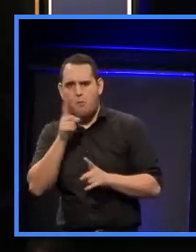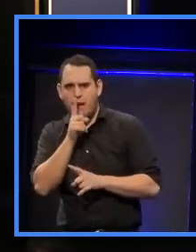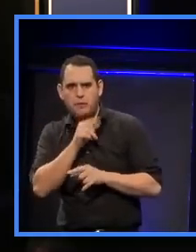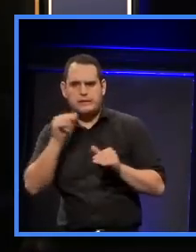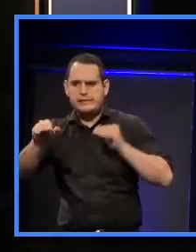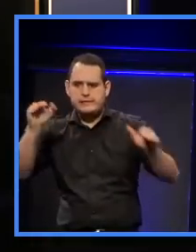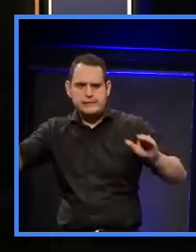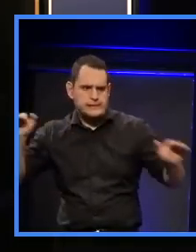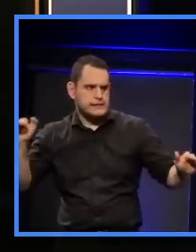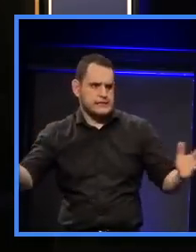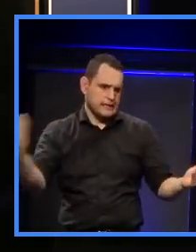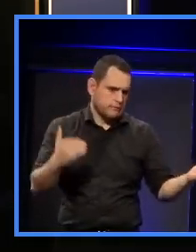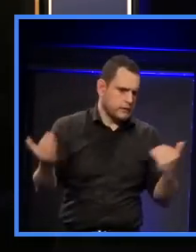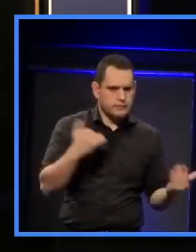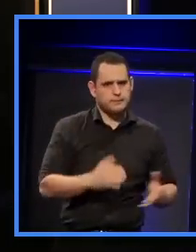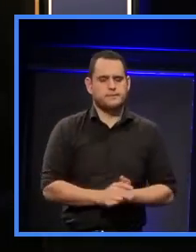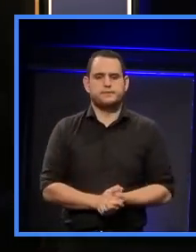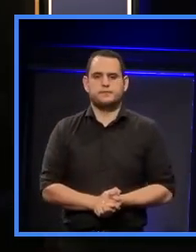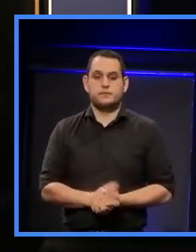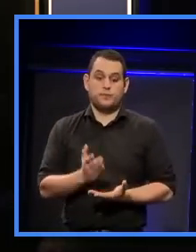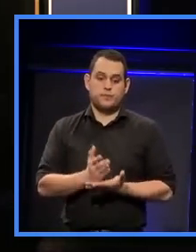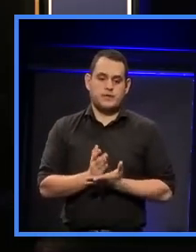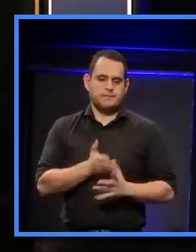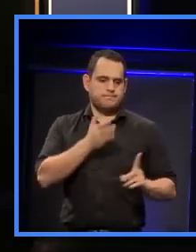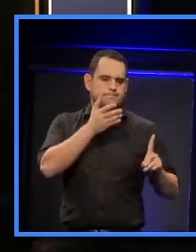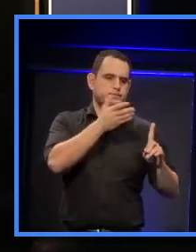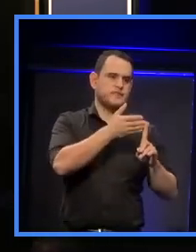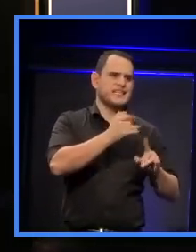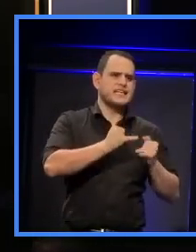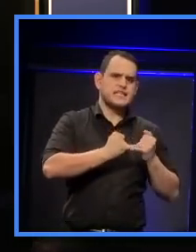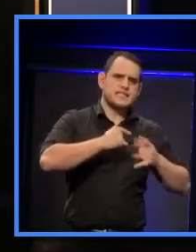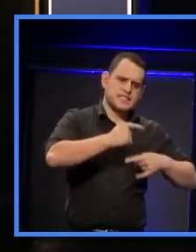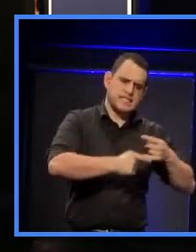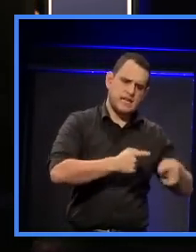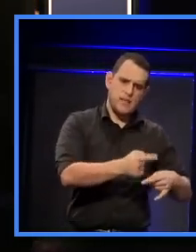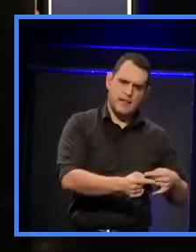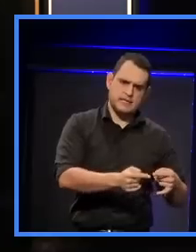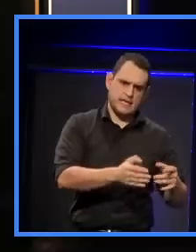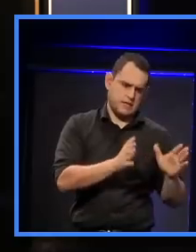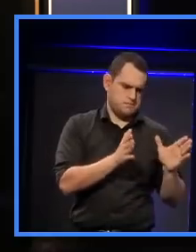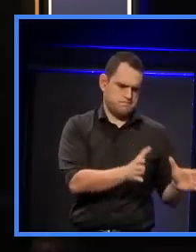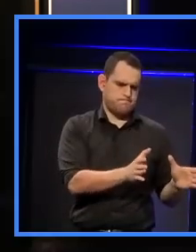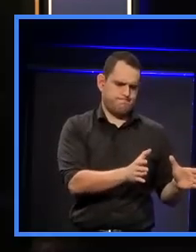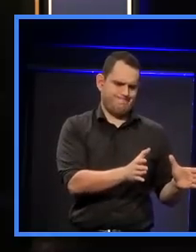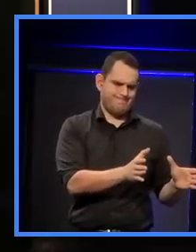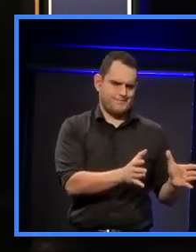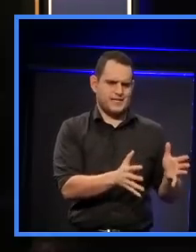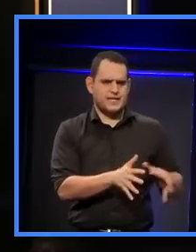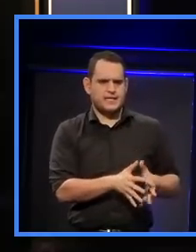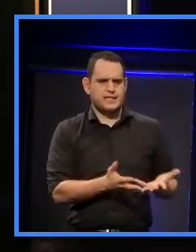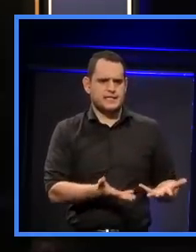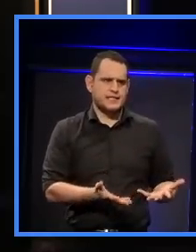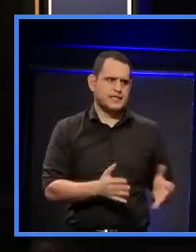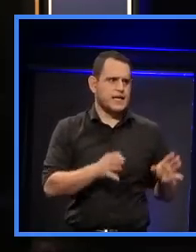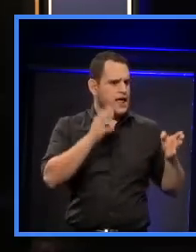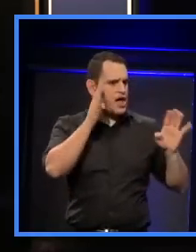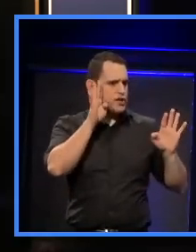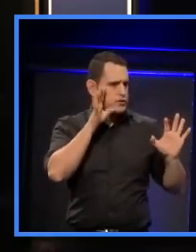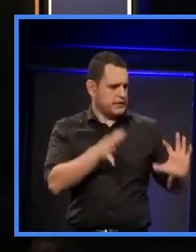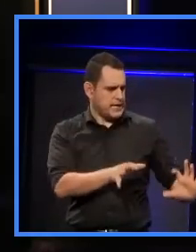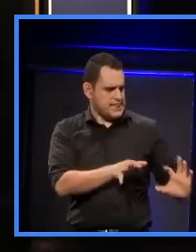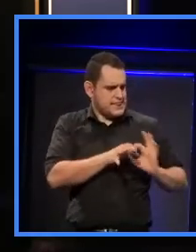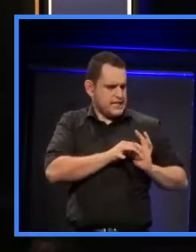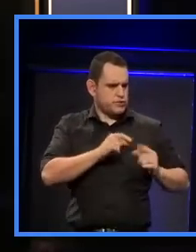wanted to know. In terms of the sustainability side of things and how acoustics are really